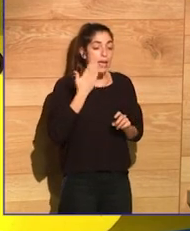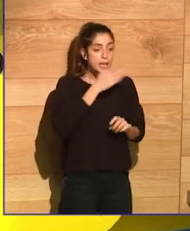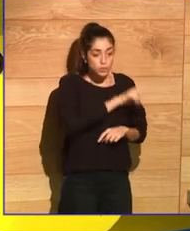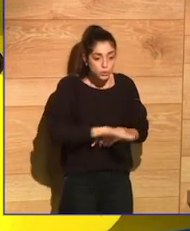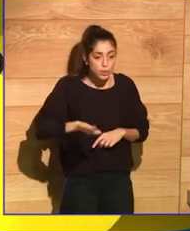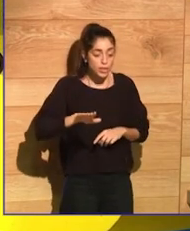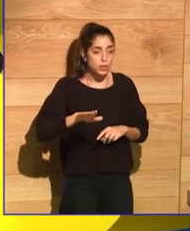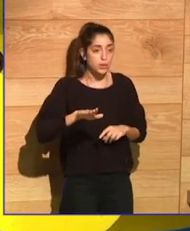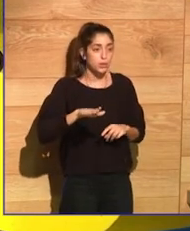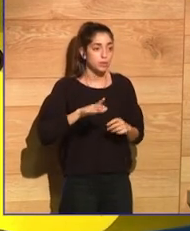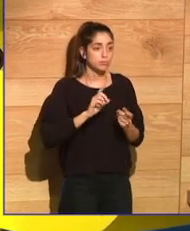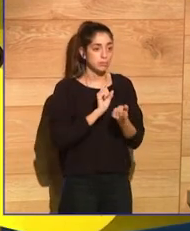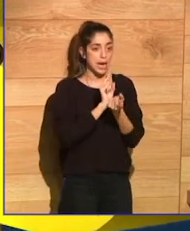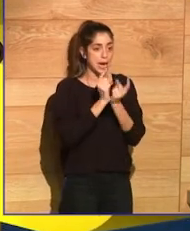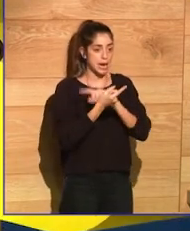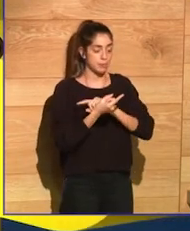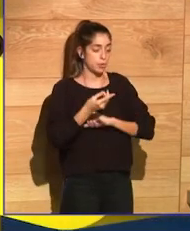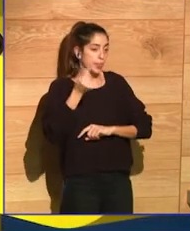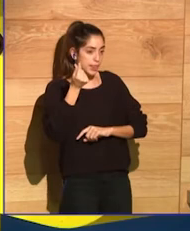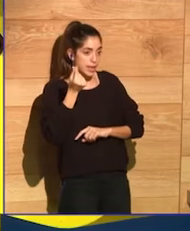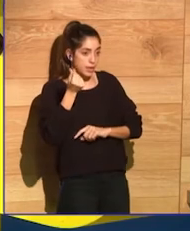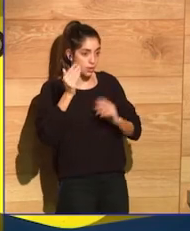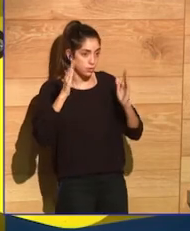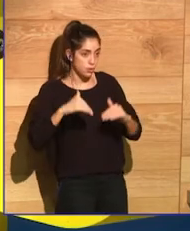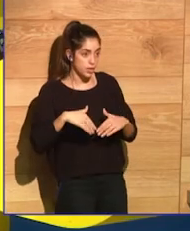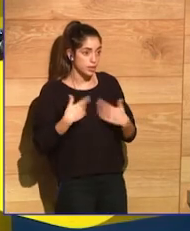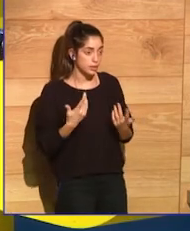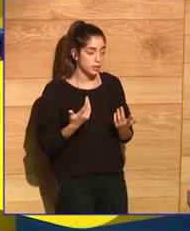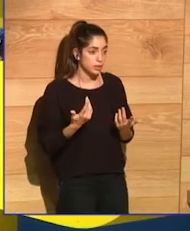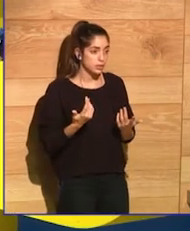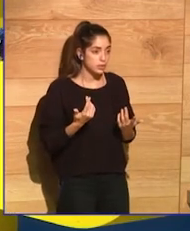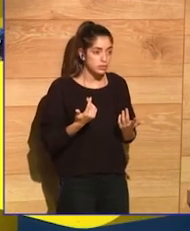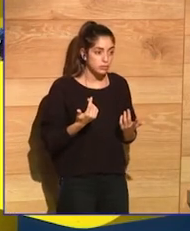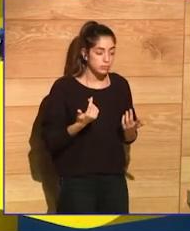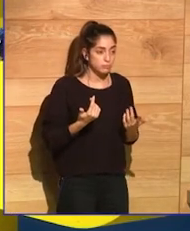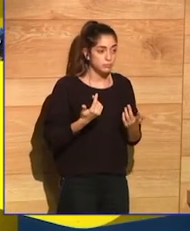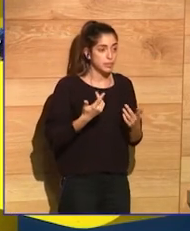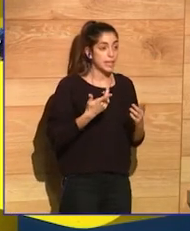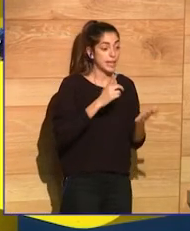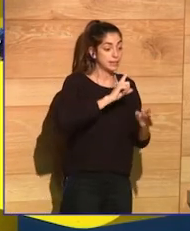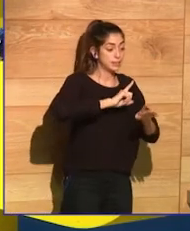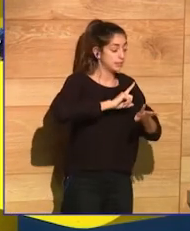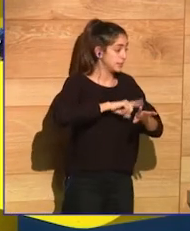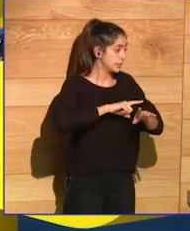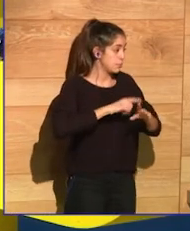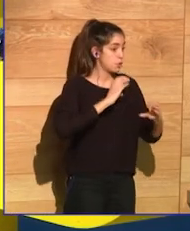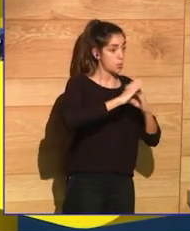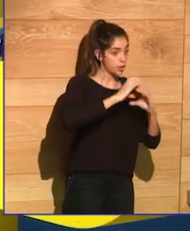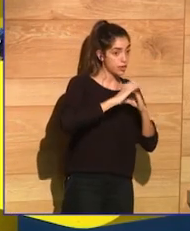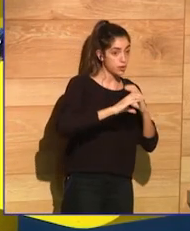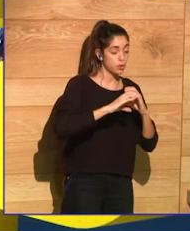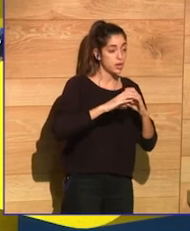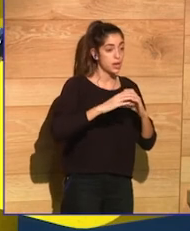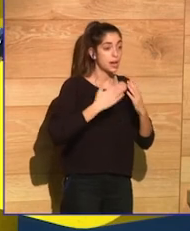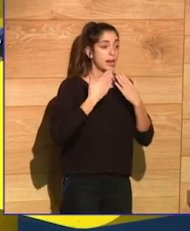Schooling had given people very little in exchange for their money. And the media had not given people anything in exchange for their time